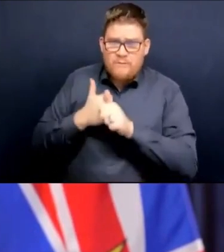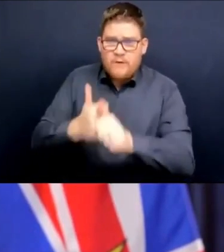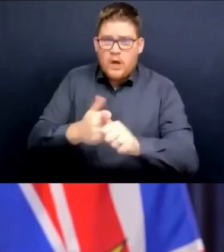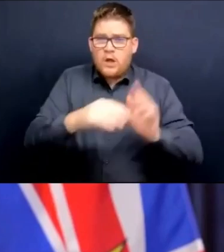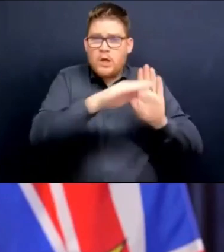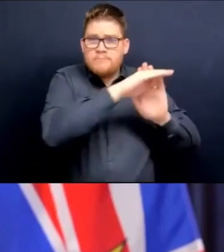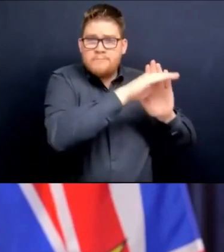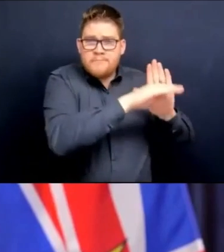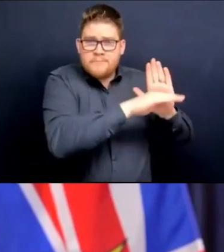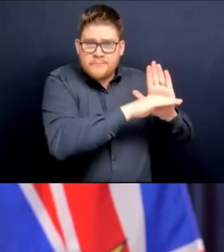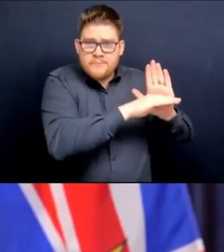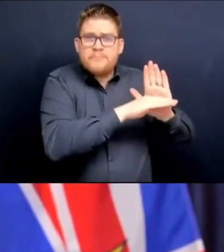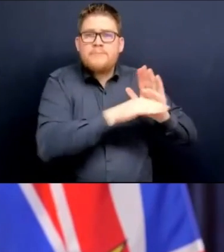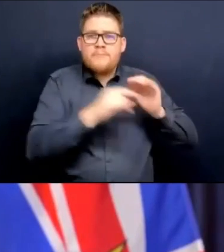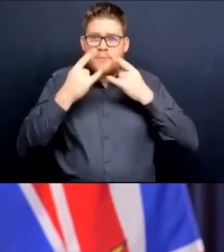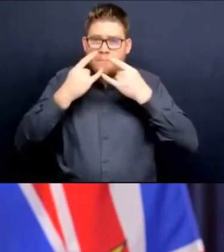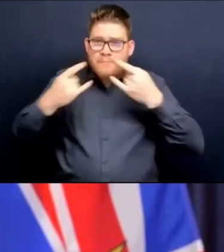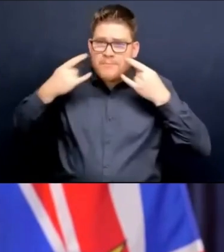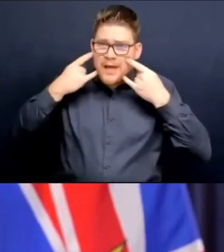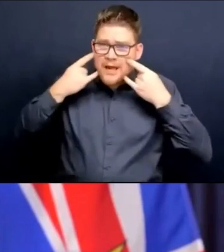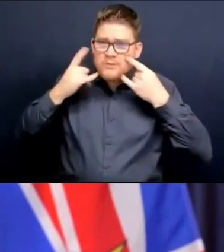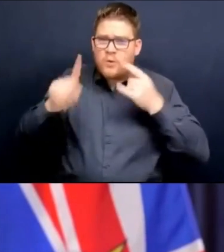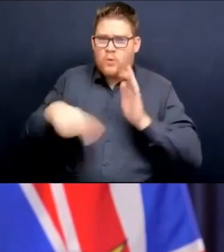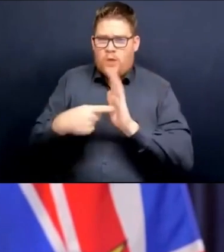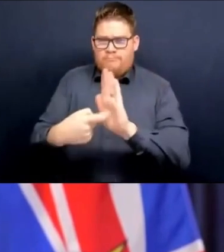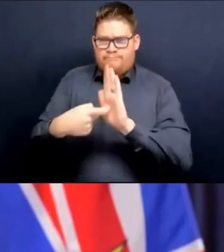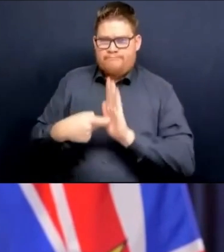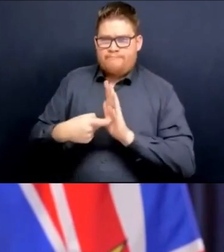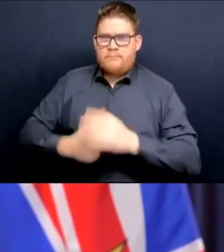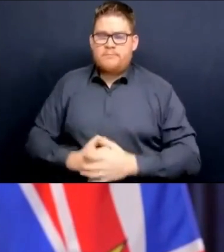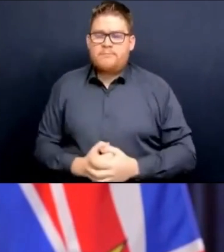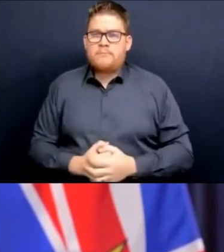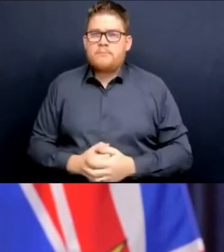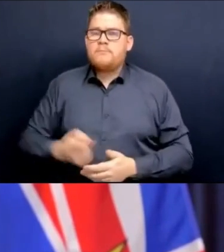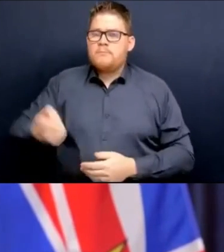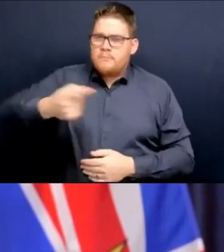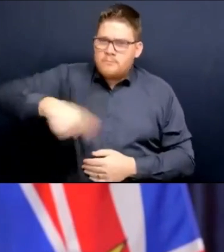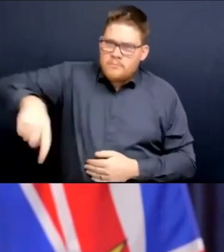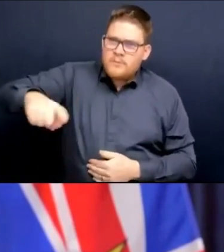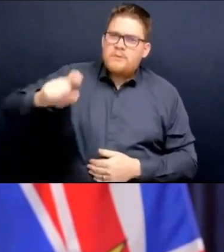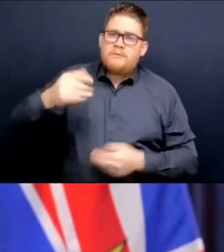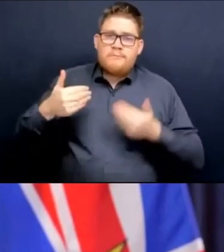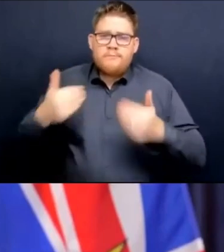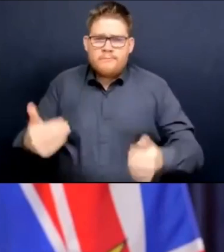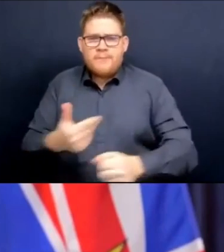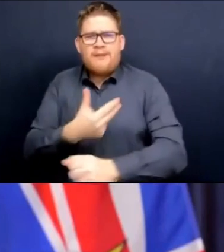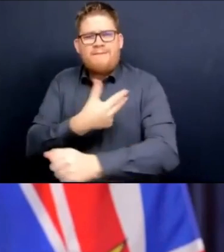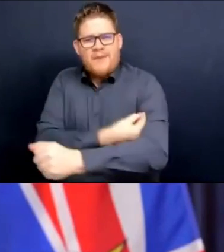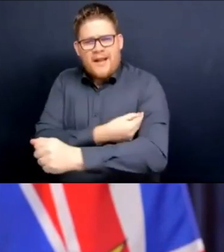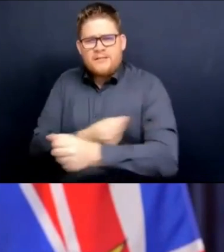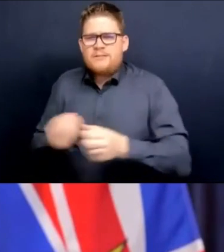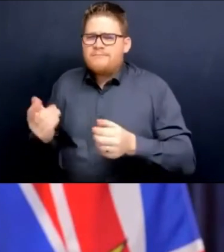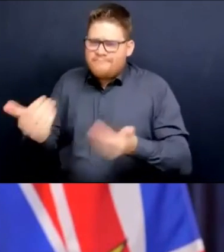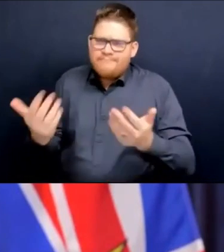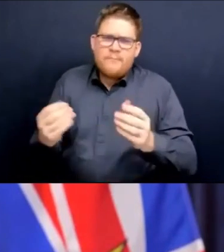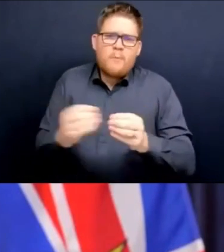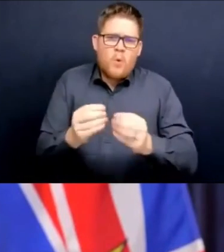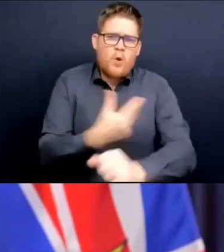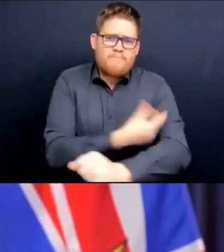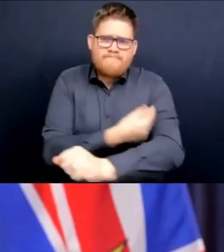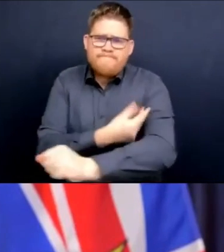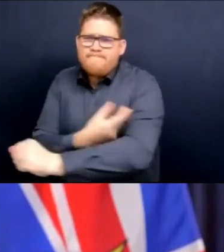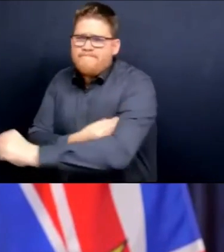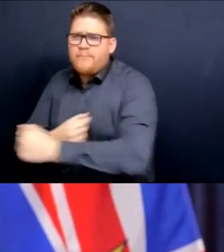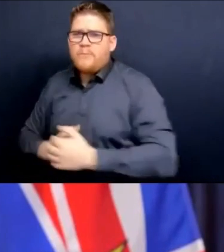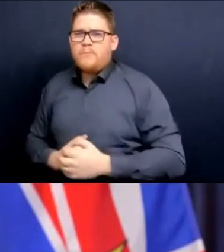record numbers. And Minister Dix can talk about the unprecedented and heroic efforts that frontline workers made to ensure that all of us could be